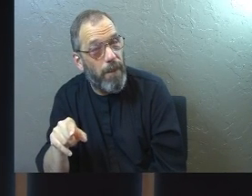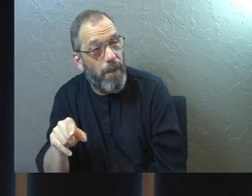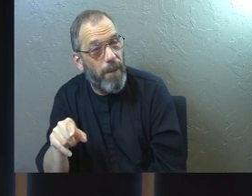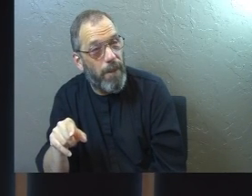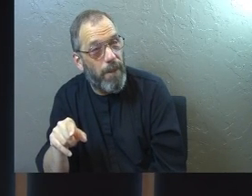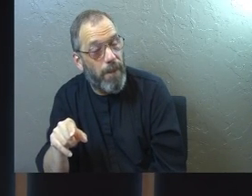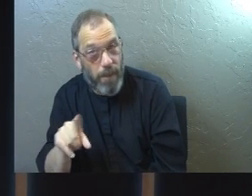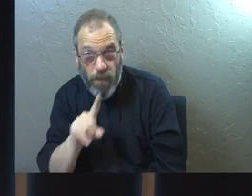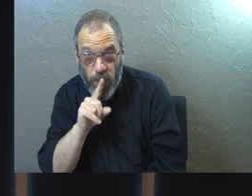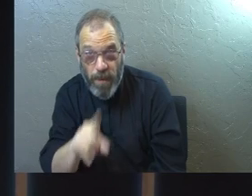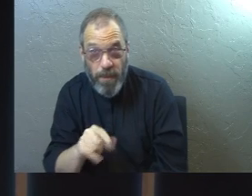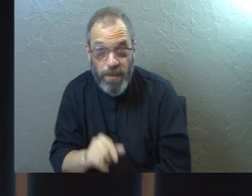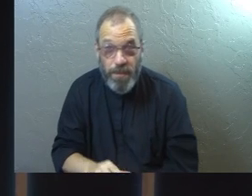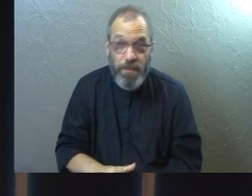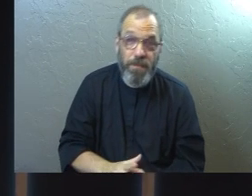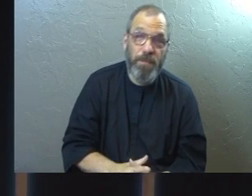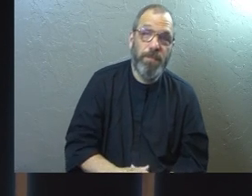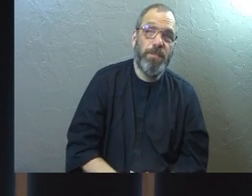Isn't that real?